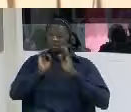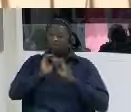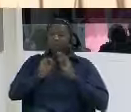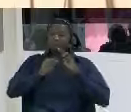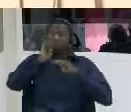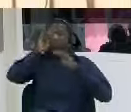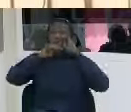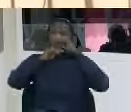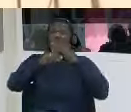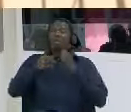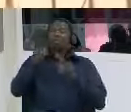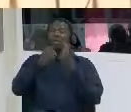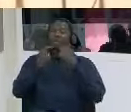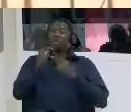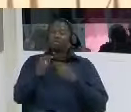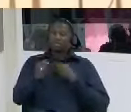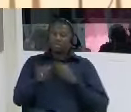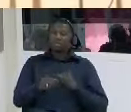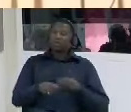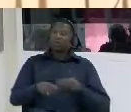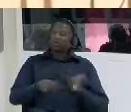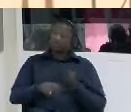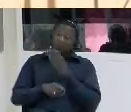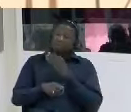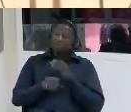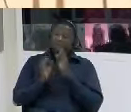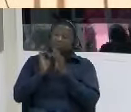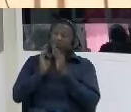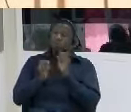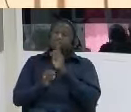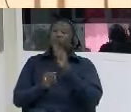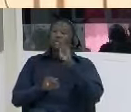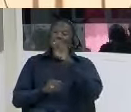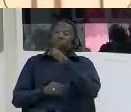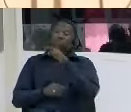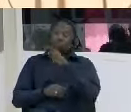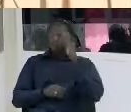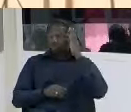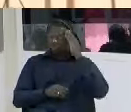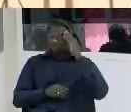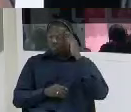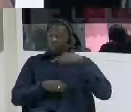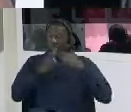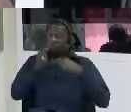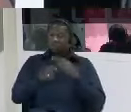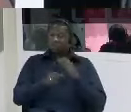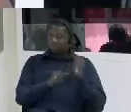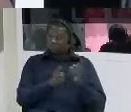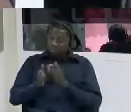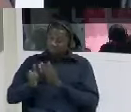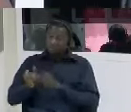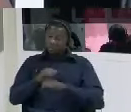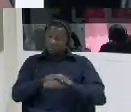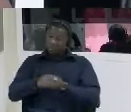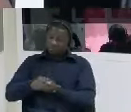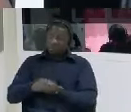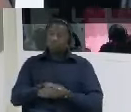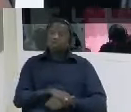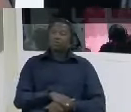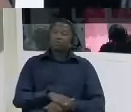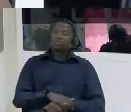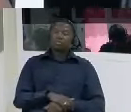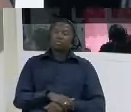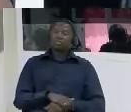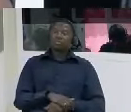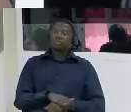go and tell them what you know about this school otherwise you will come back here again can you just confirm um